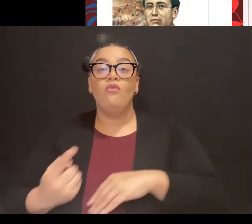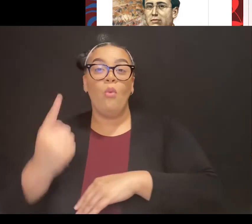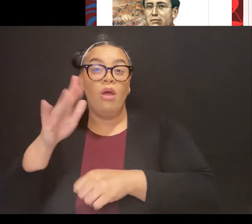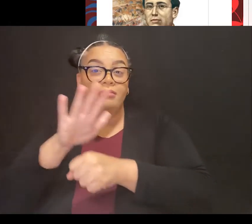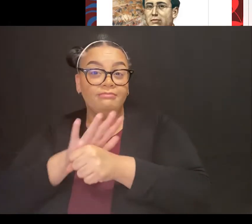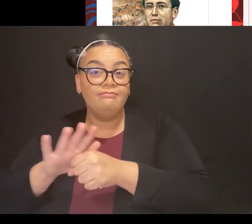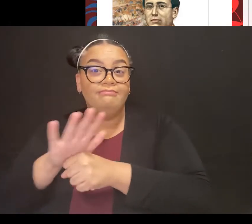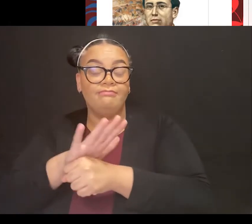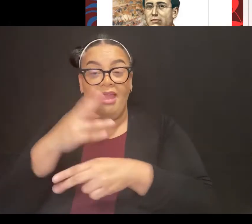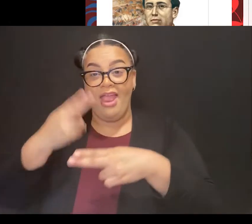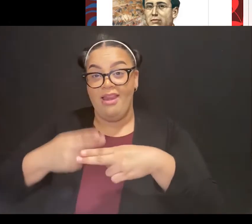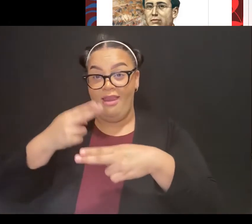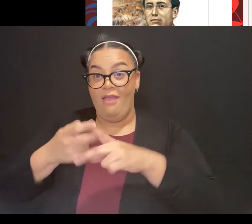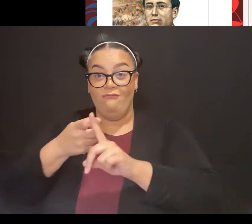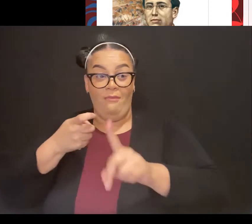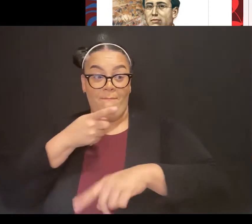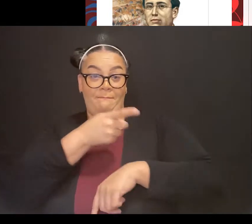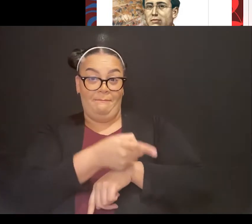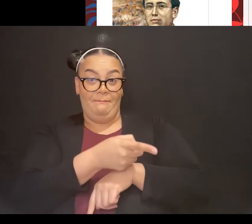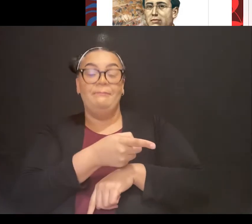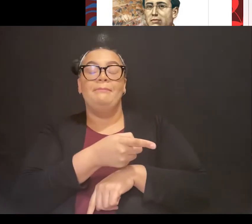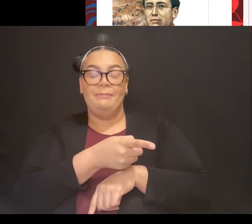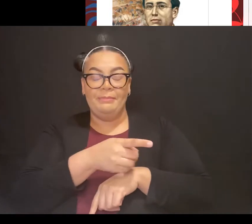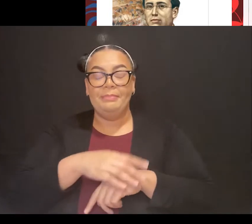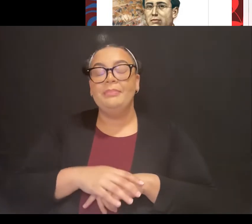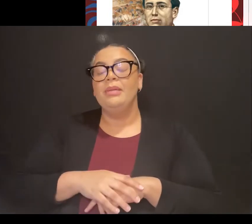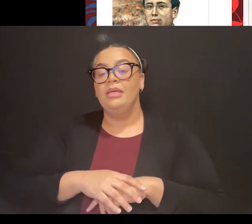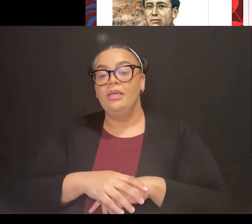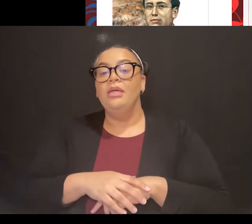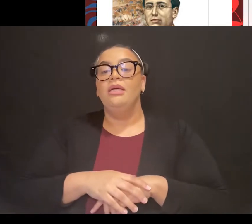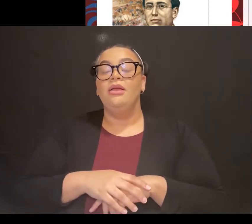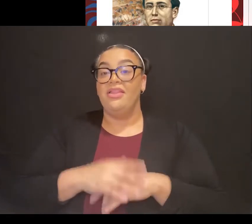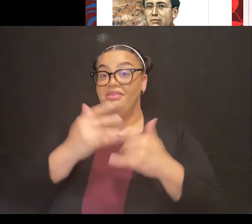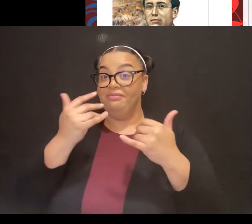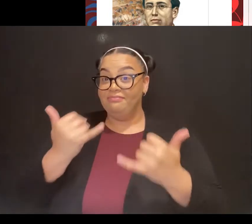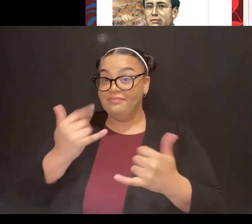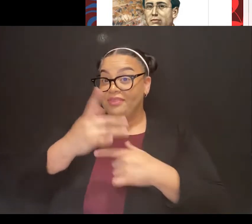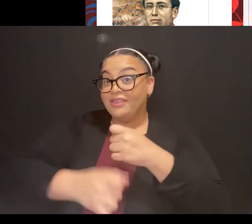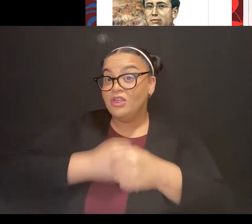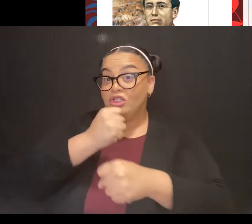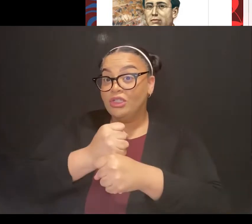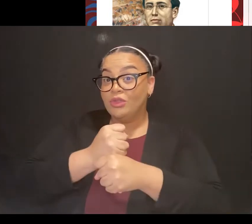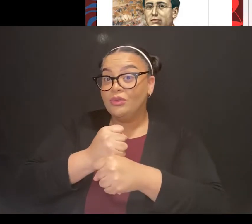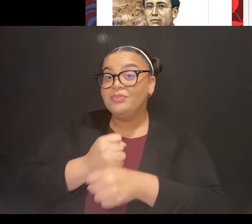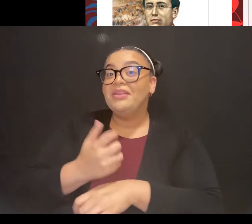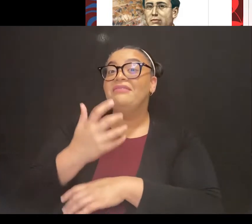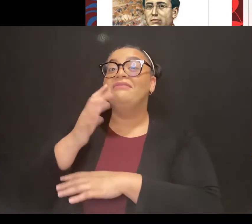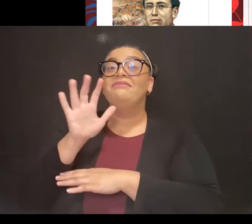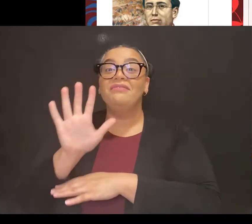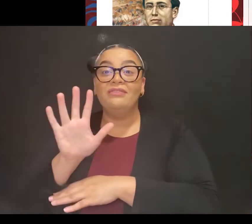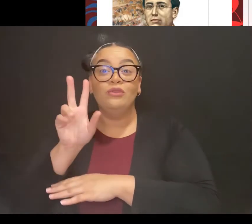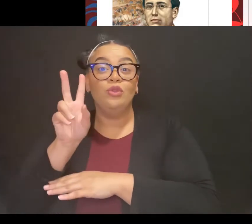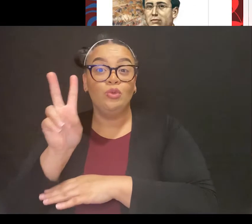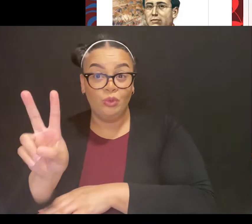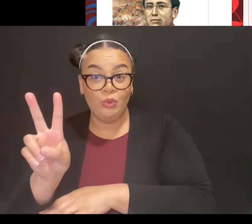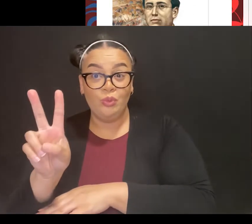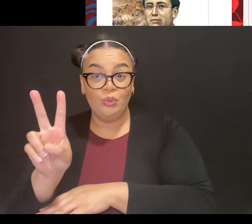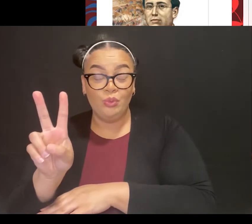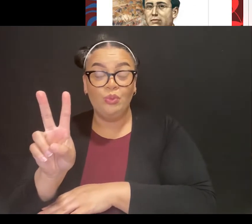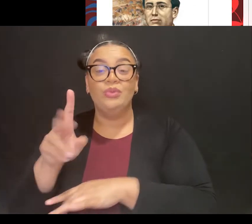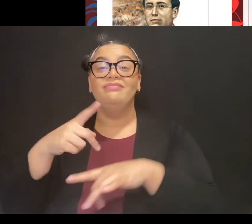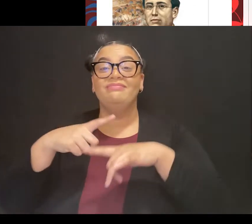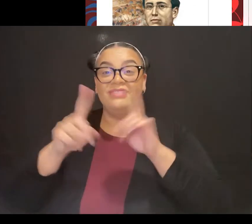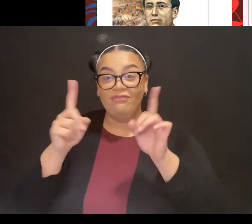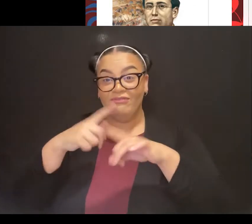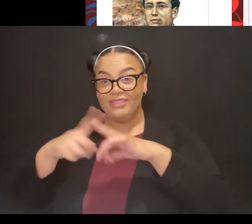as of this year, there's 52 rural localities named after him. He was really, really a